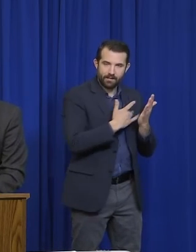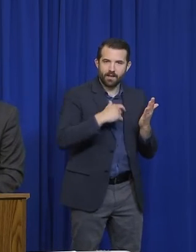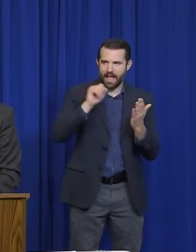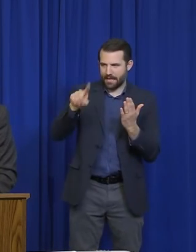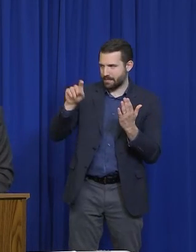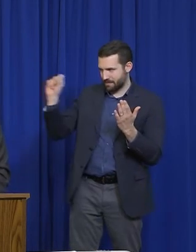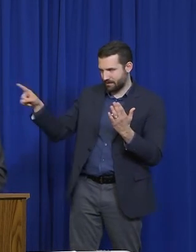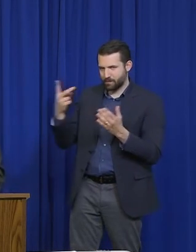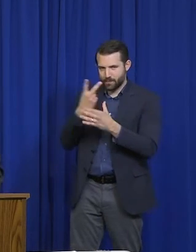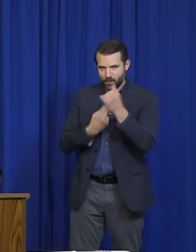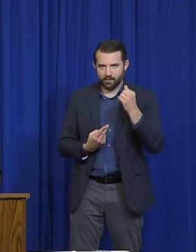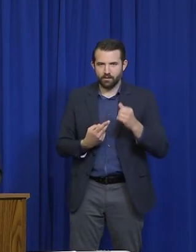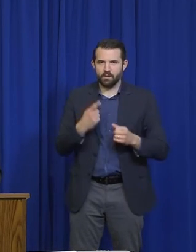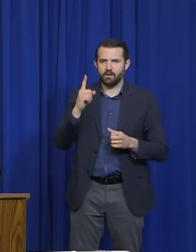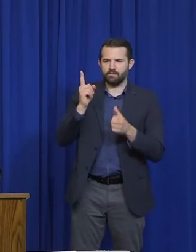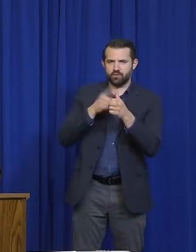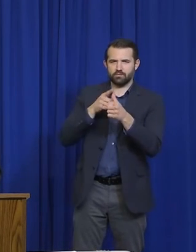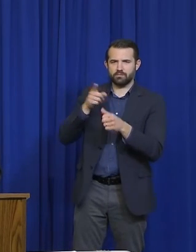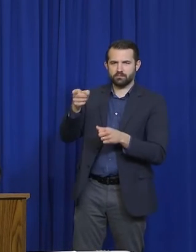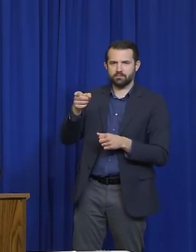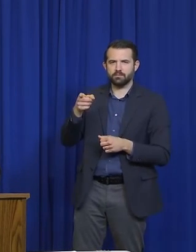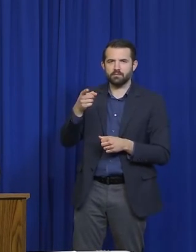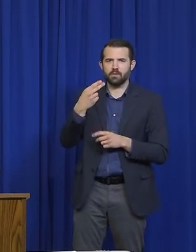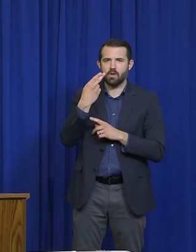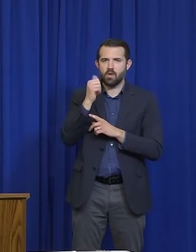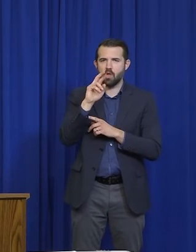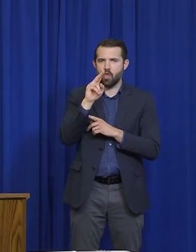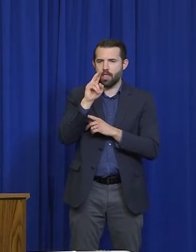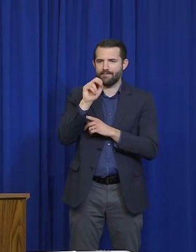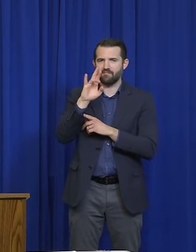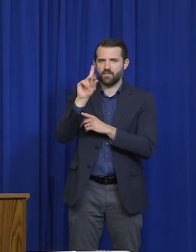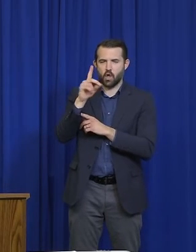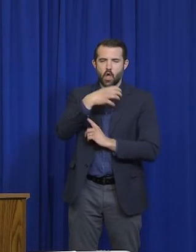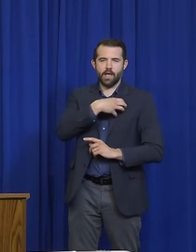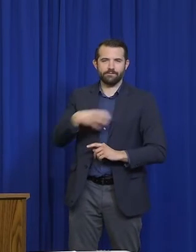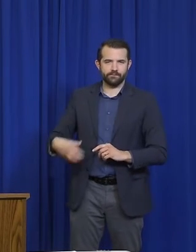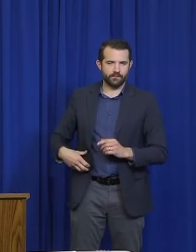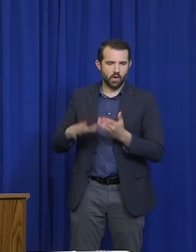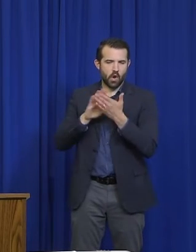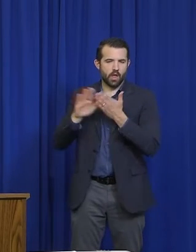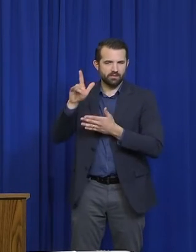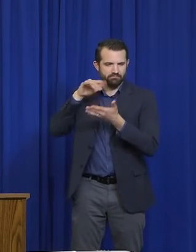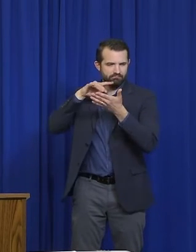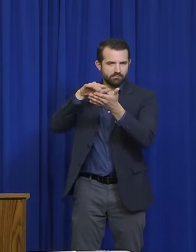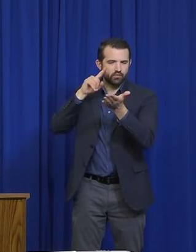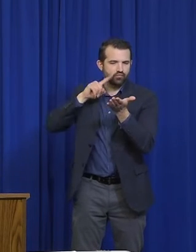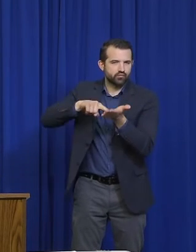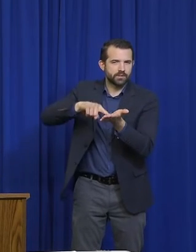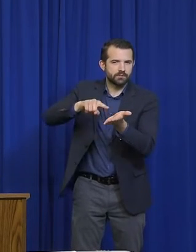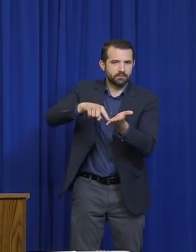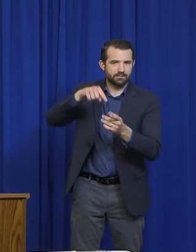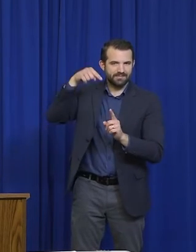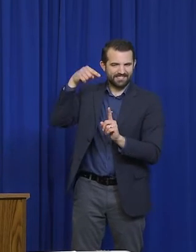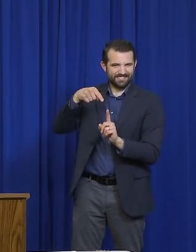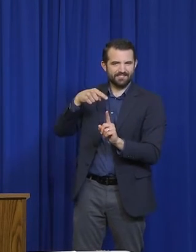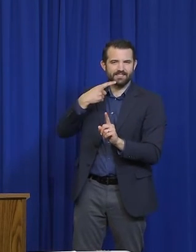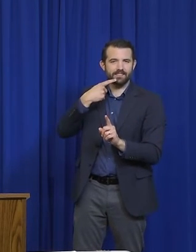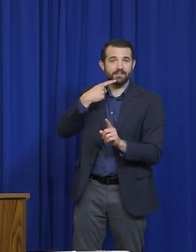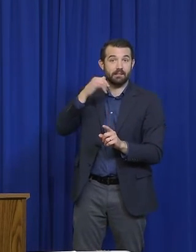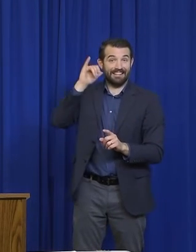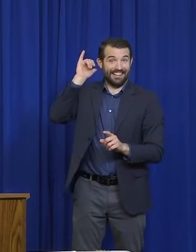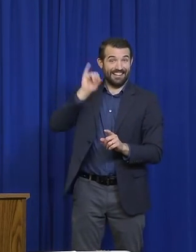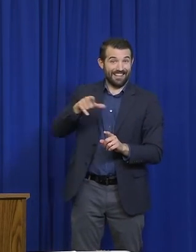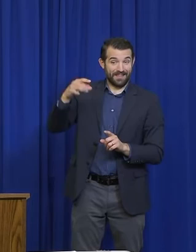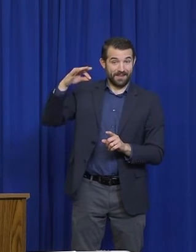Dr. Shaw, a Harvard study says, and this is slightly in a different direction from everyone else, a Harvard study says Maine is conducting 30%